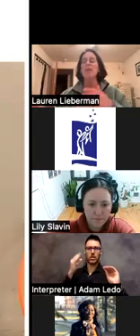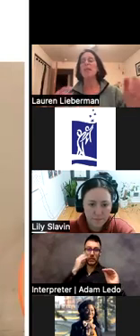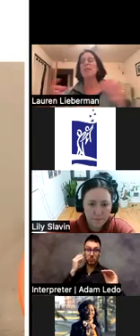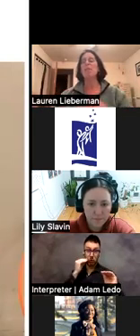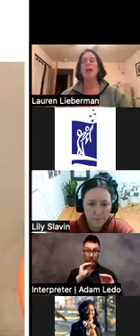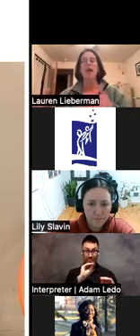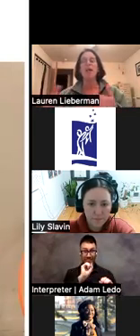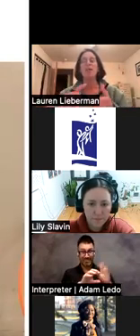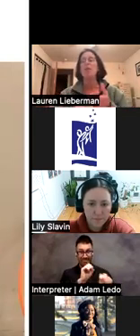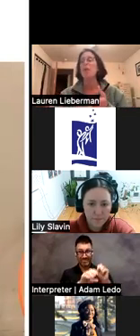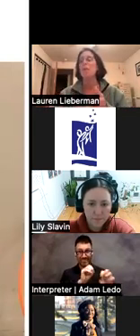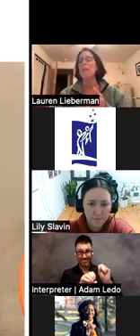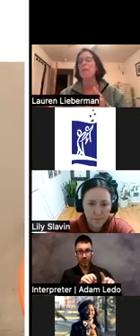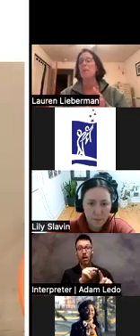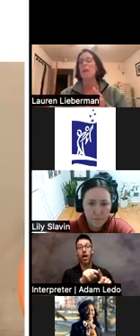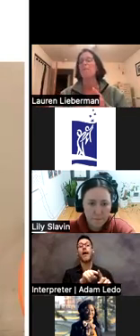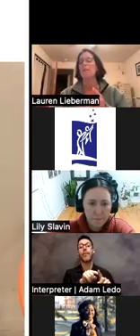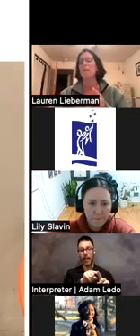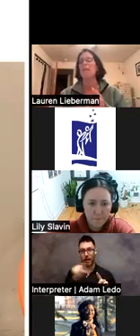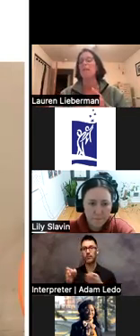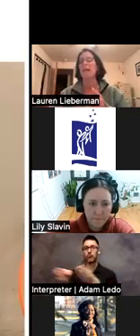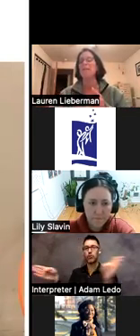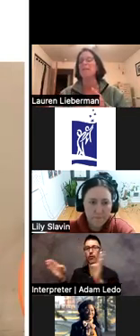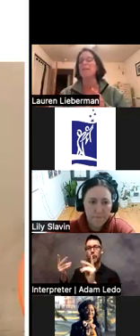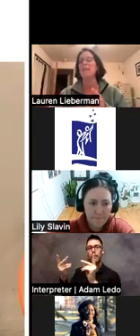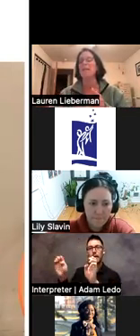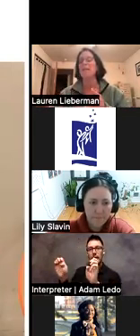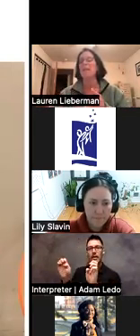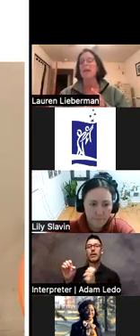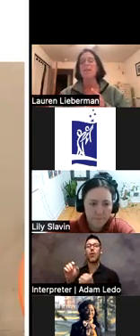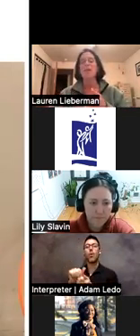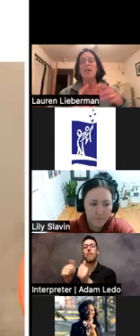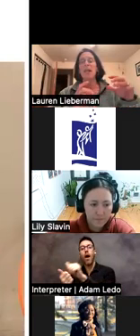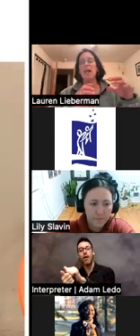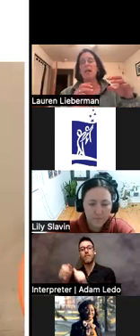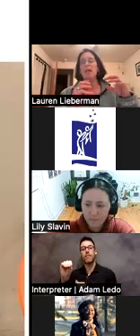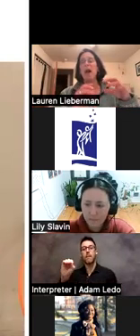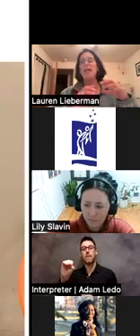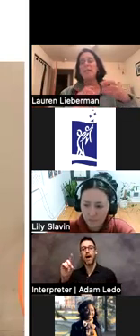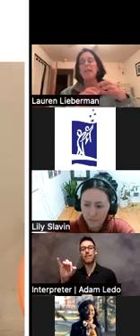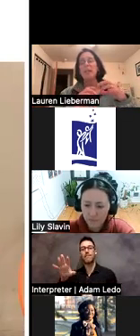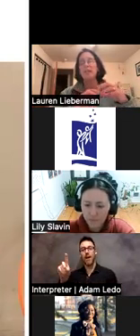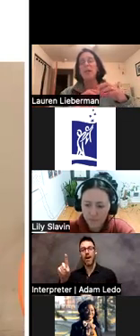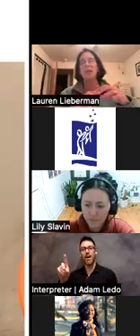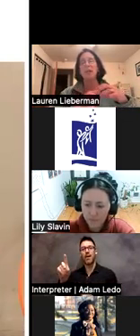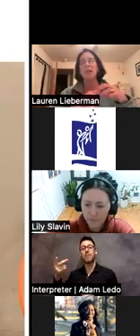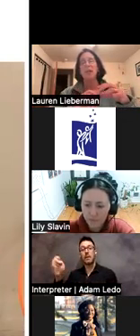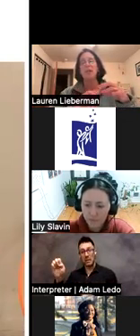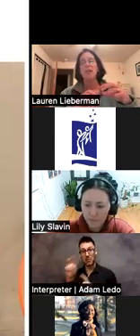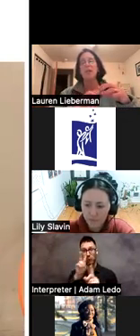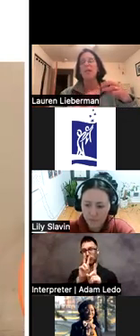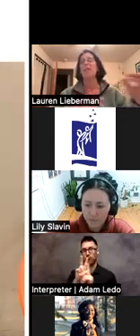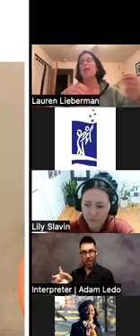they learn, they can apply that in their general PE or their modified PE class. And so they get the high skill development